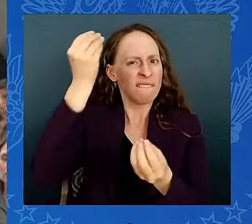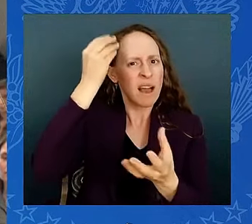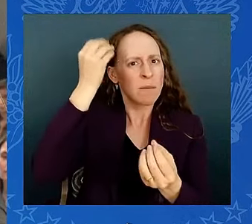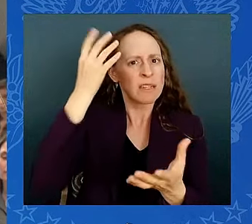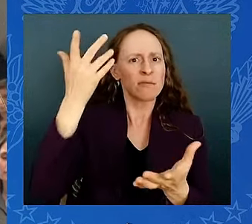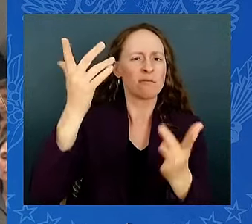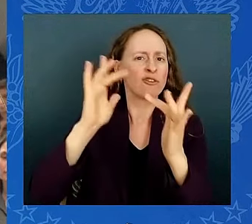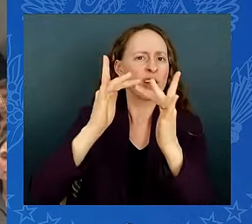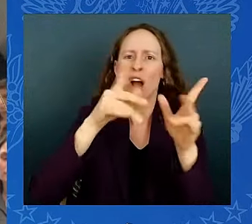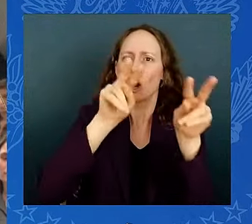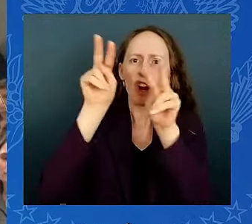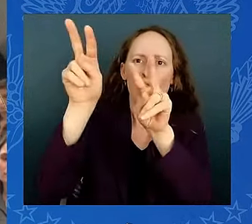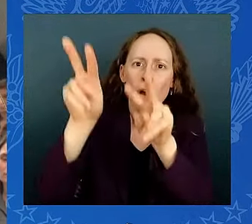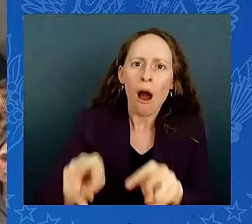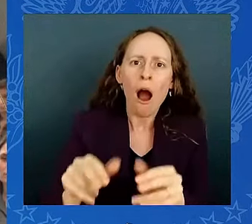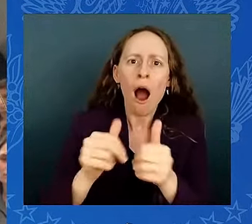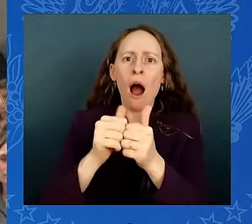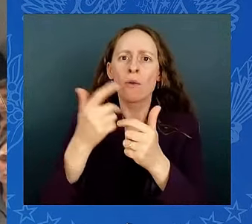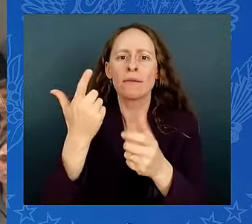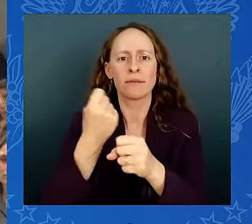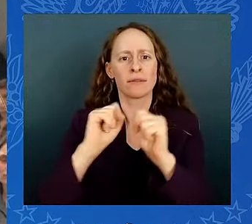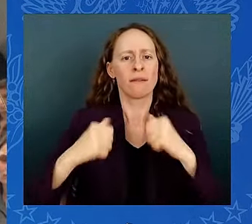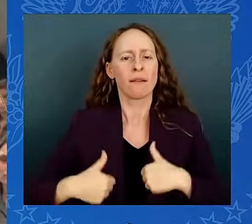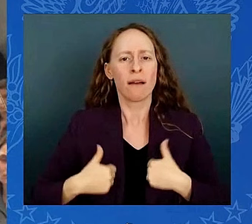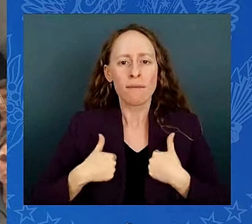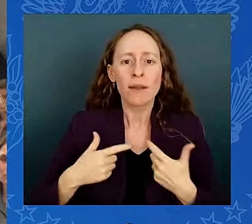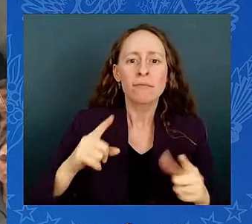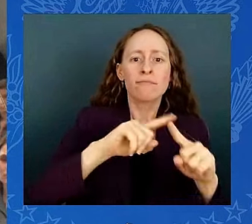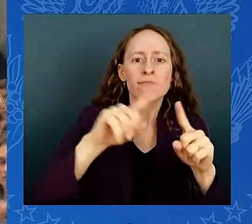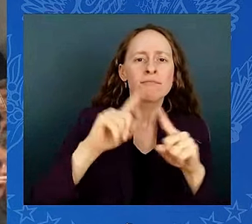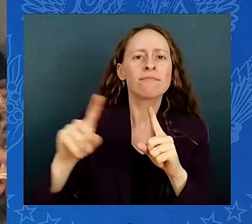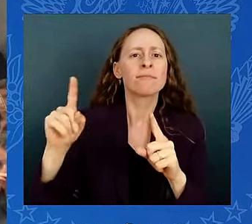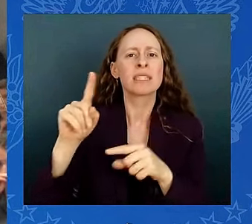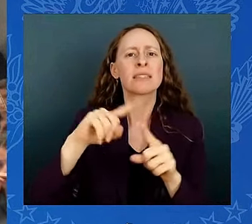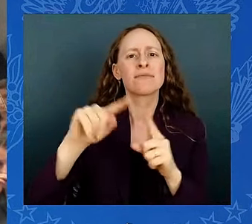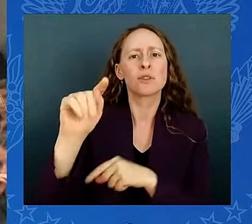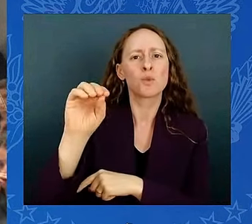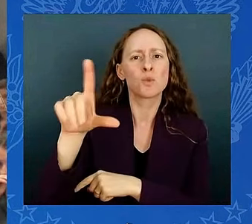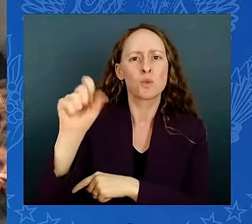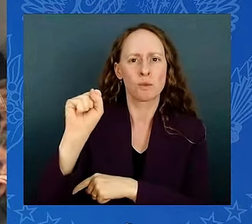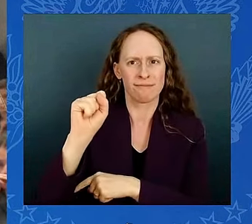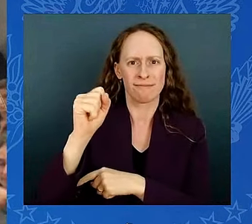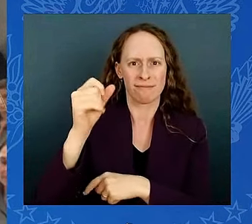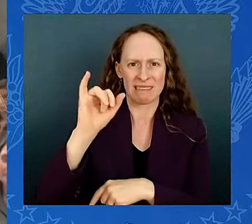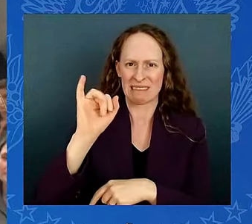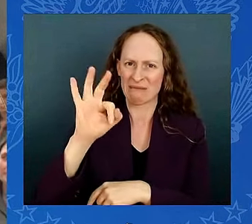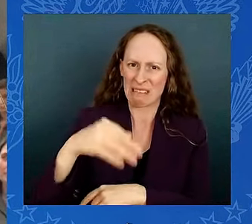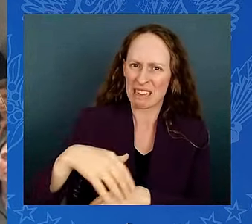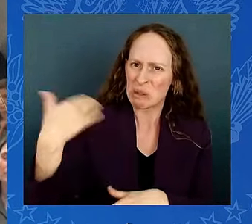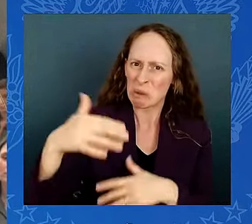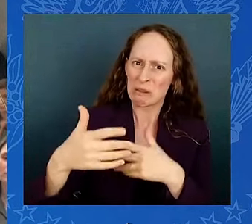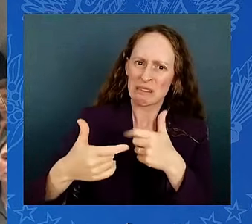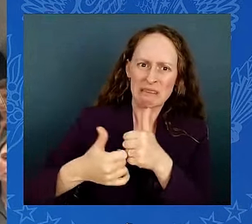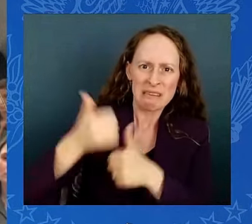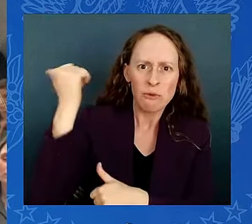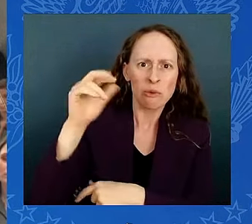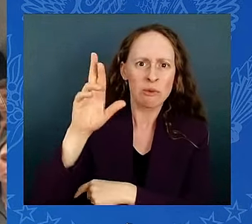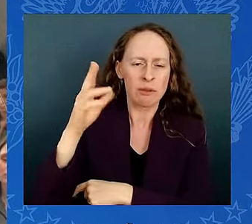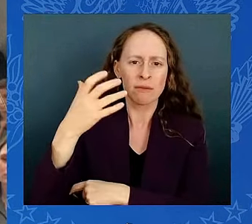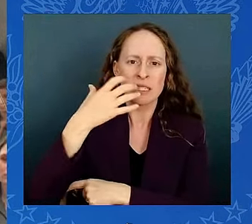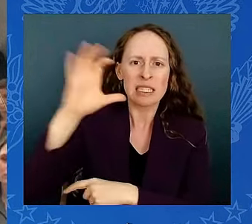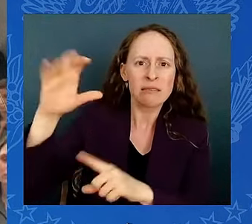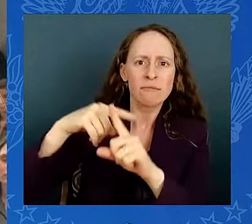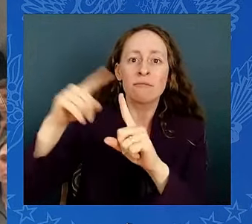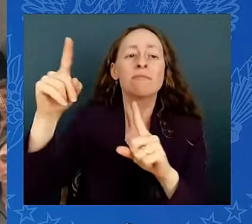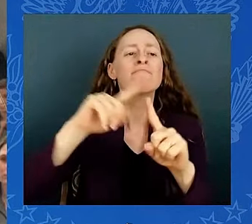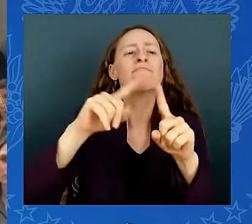to help communities forecast extreme heat. Just enter your zip code and see the heat forecast not only generically,